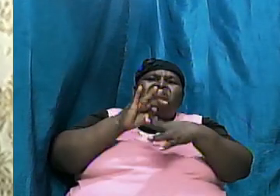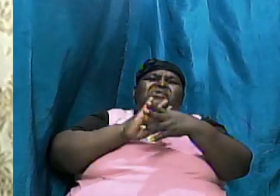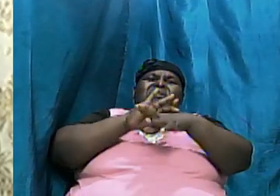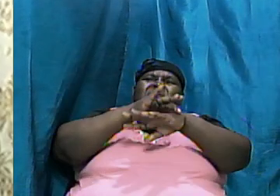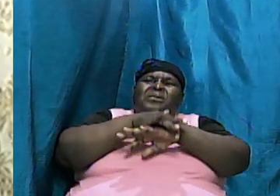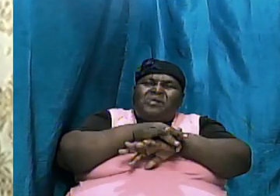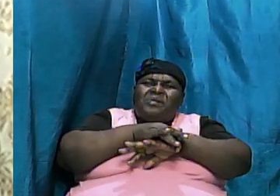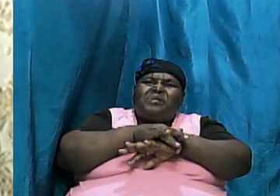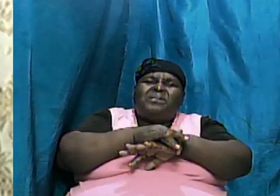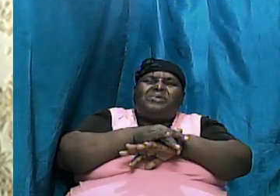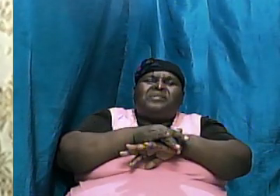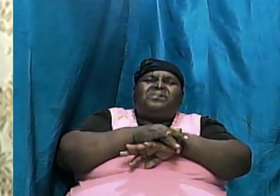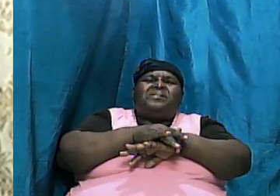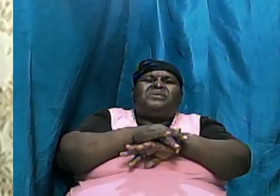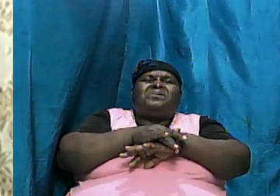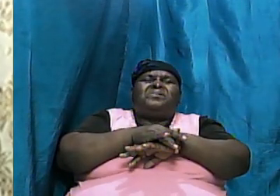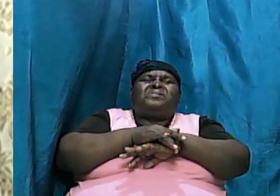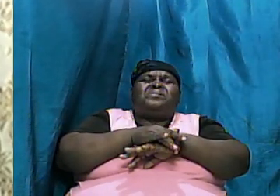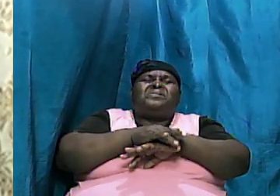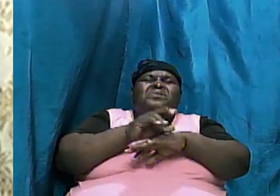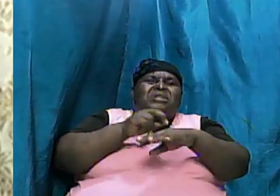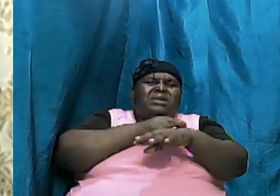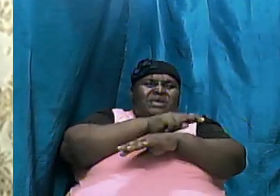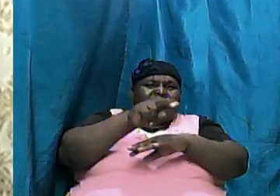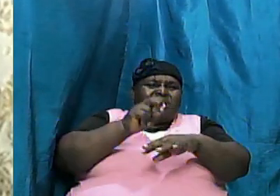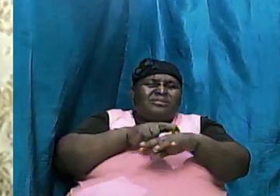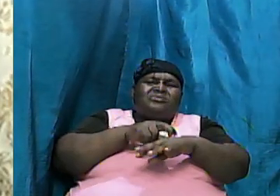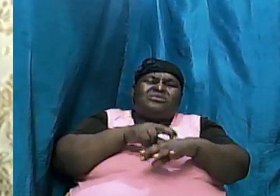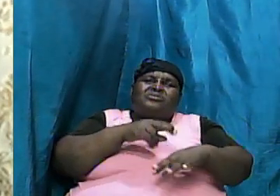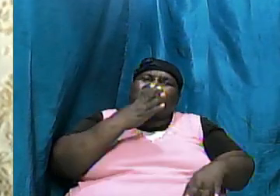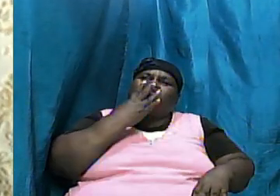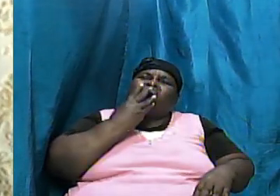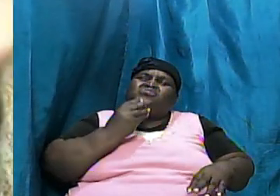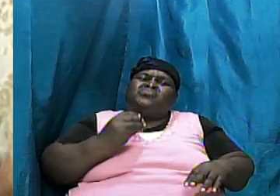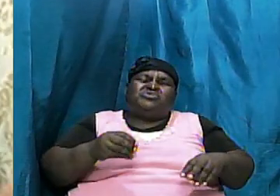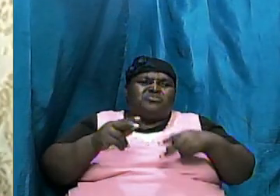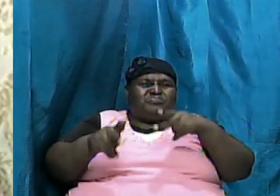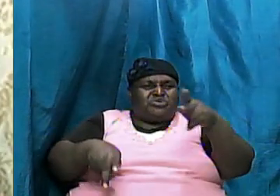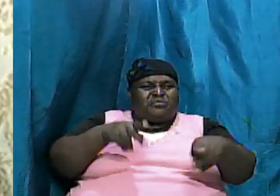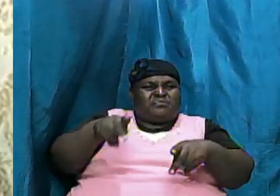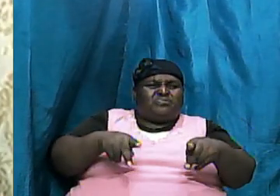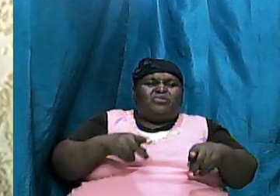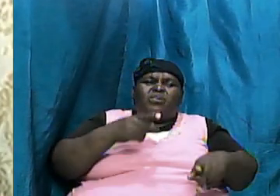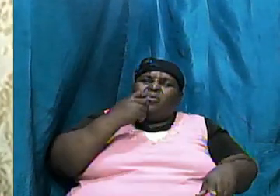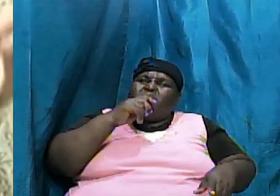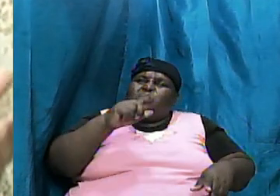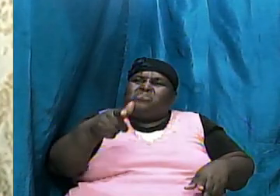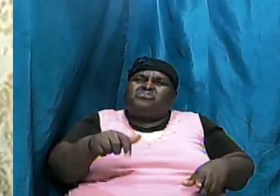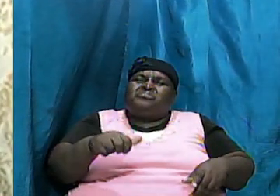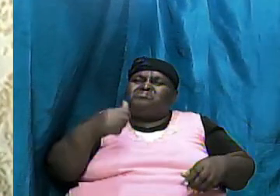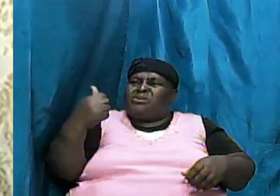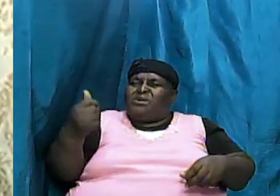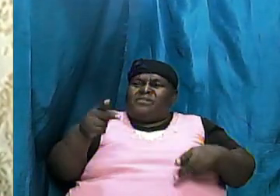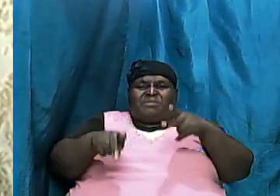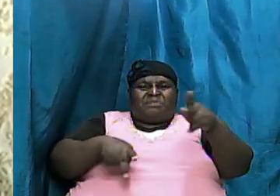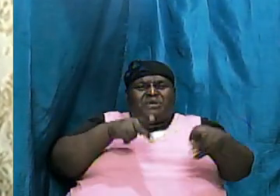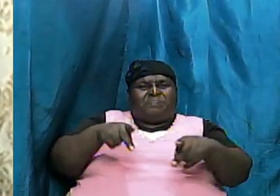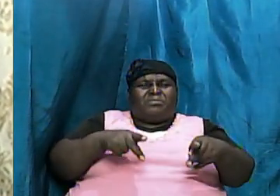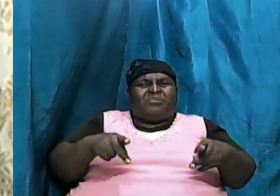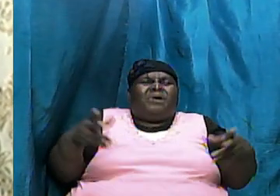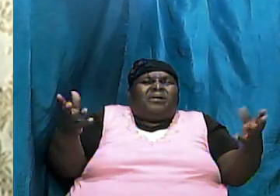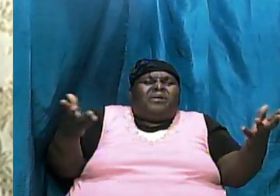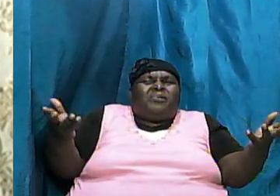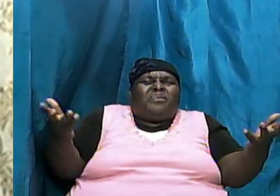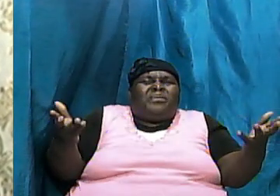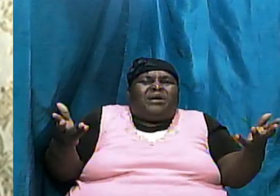of the race that we call the Jewish people Israel who were the other folks what transpired that caused